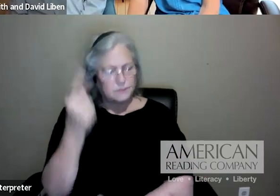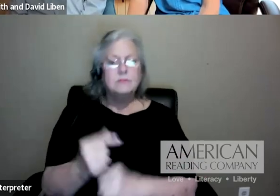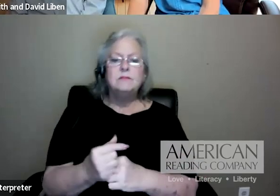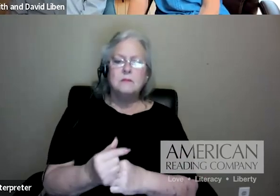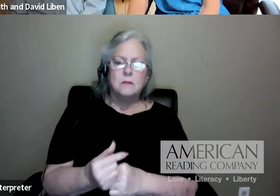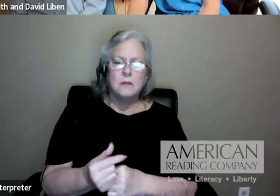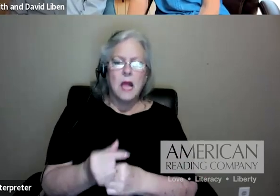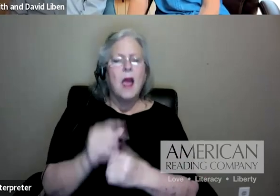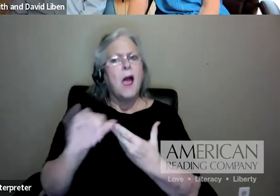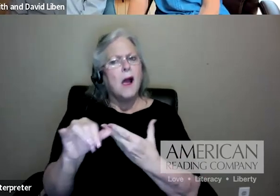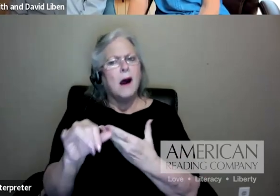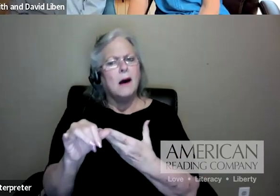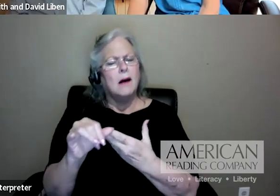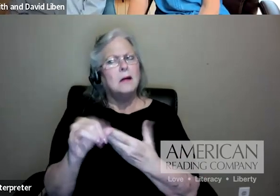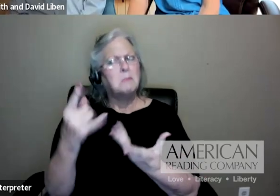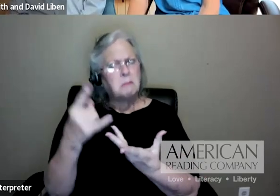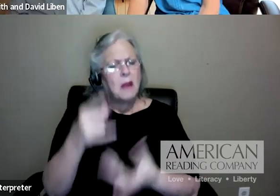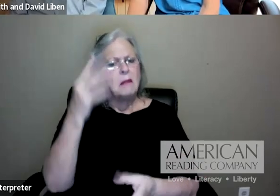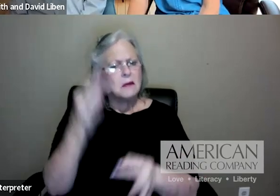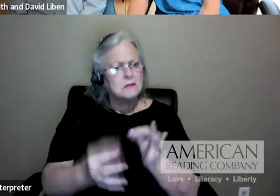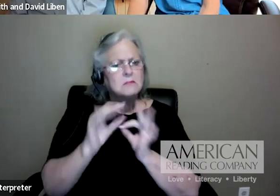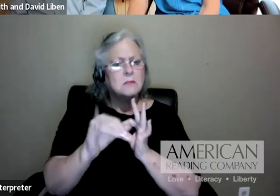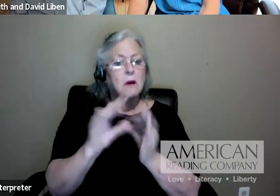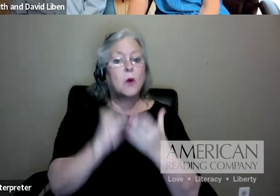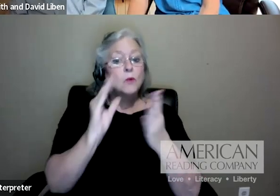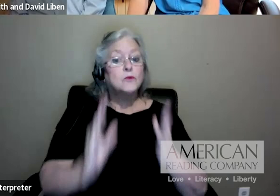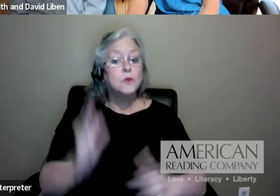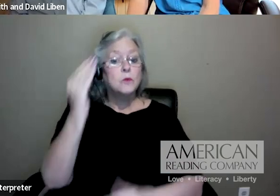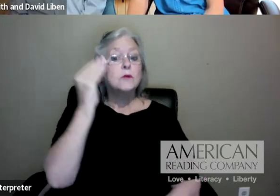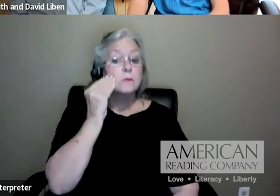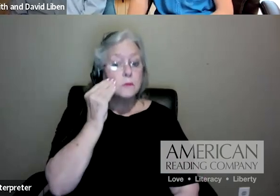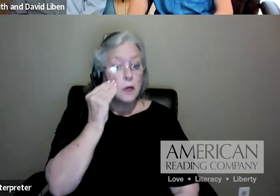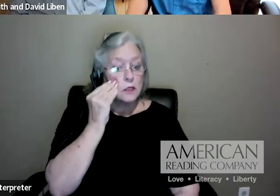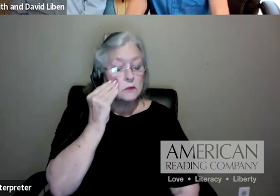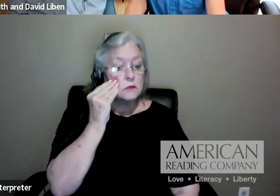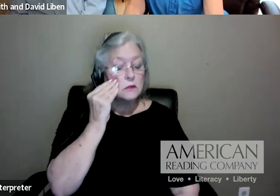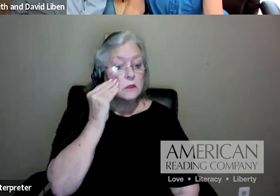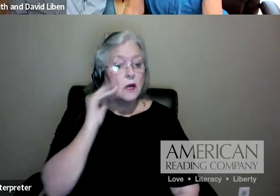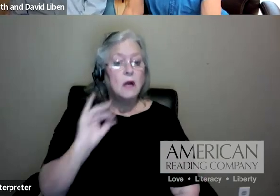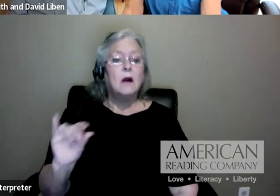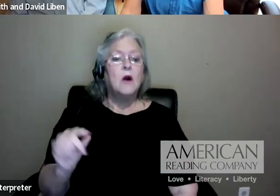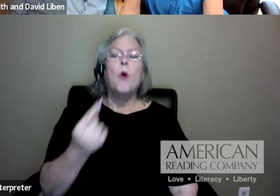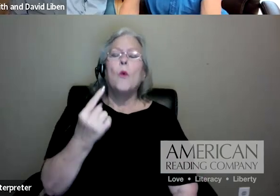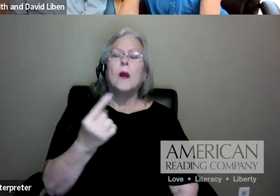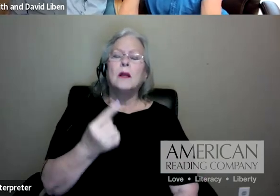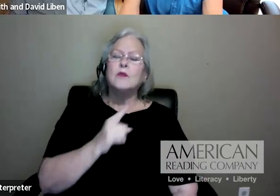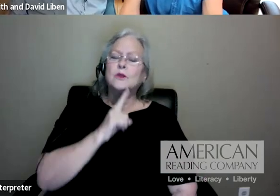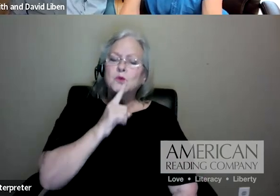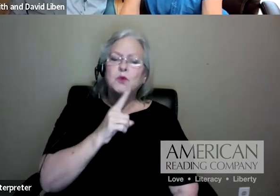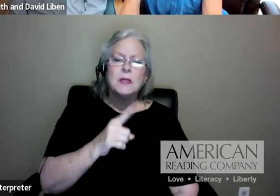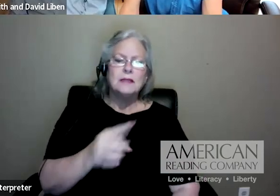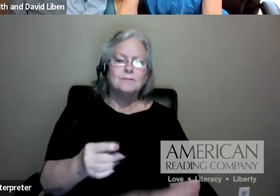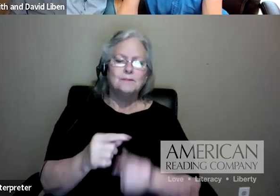in essence, students' knowledge is one of the single most important